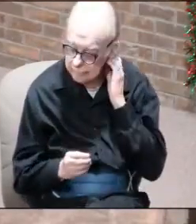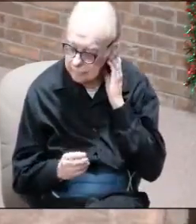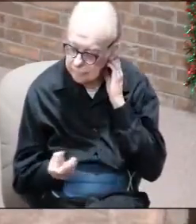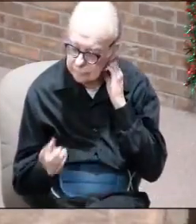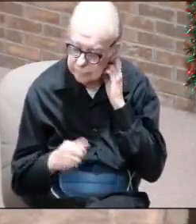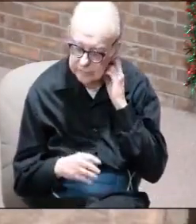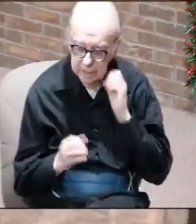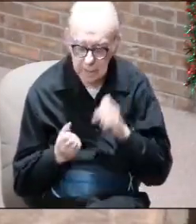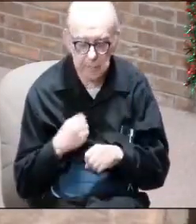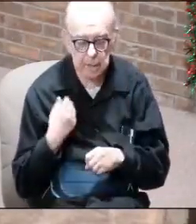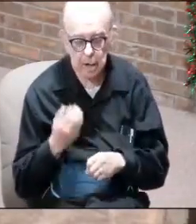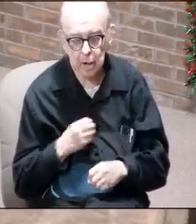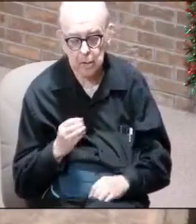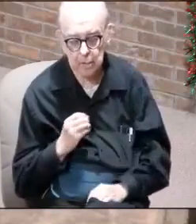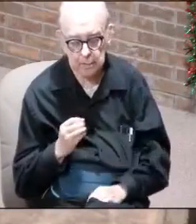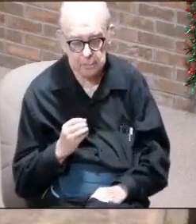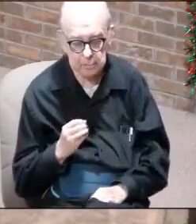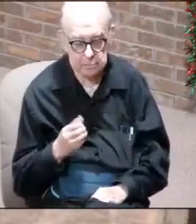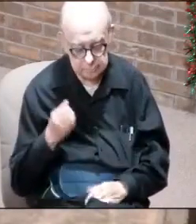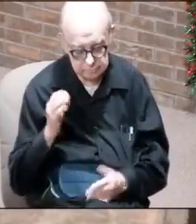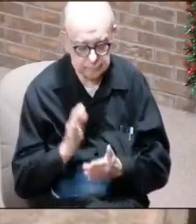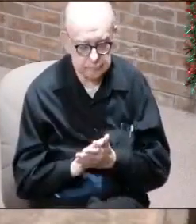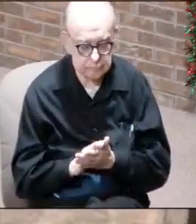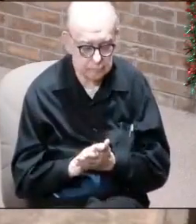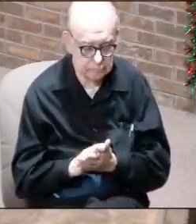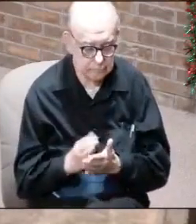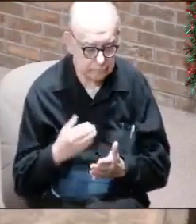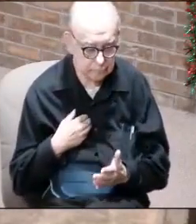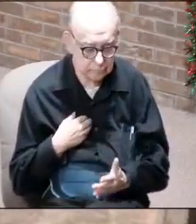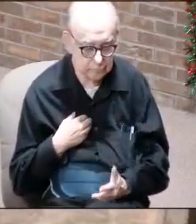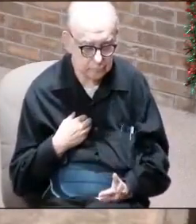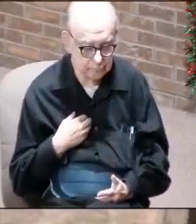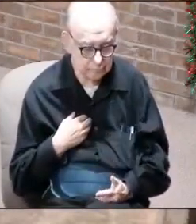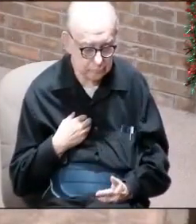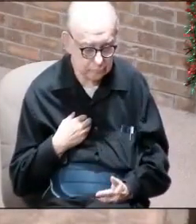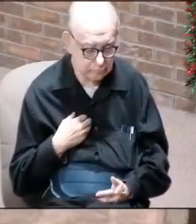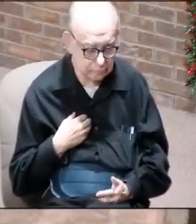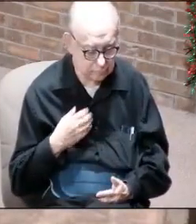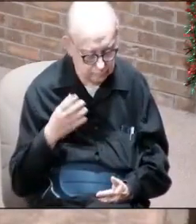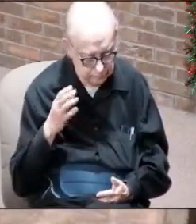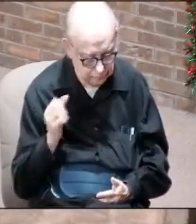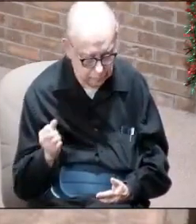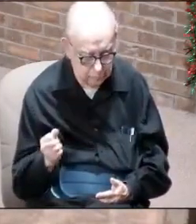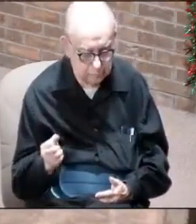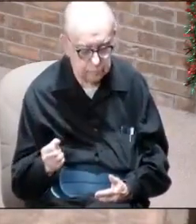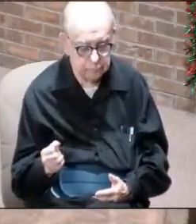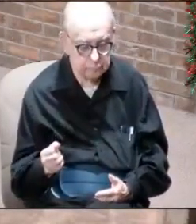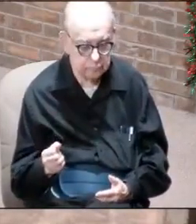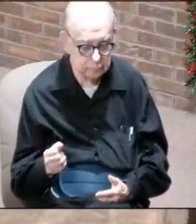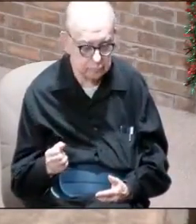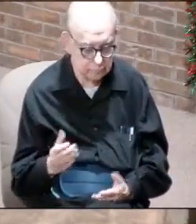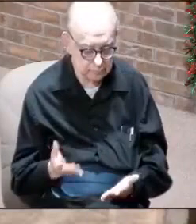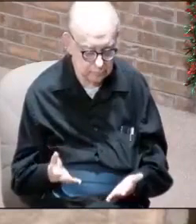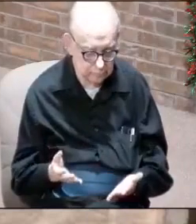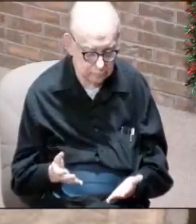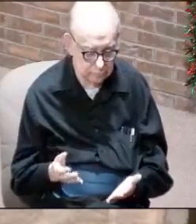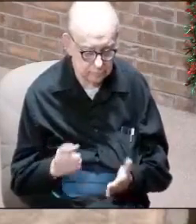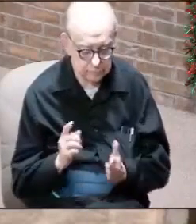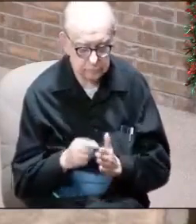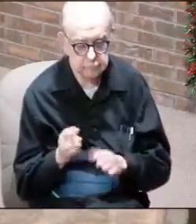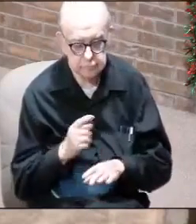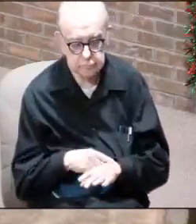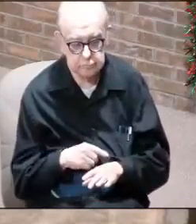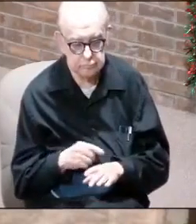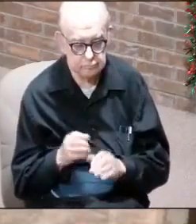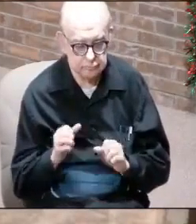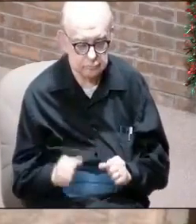and make our own. I believe that God had a president because God does what God does to be here at a moment in